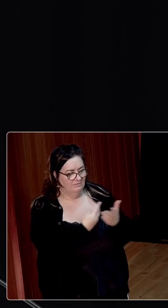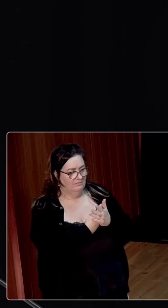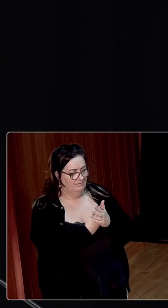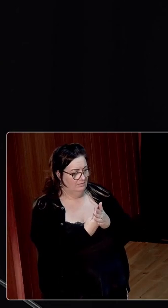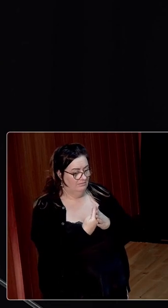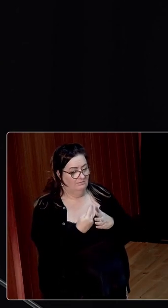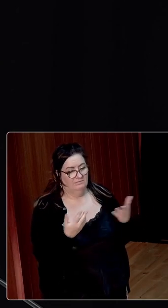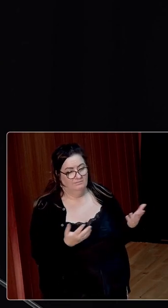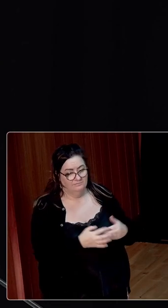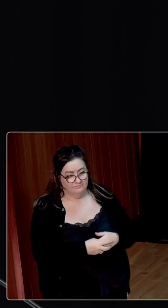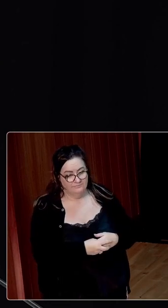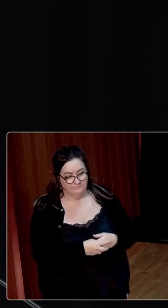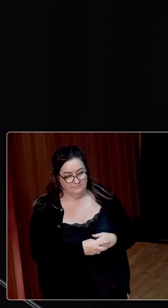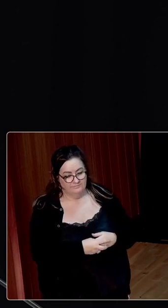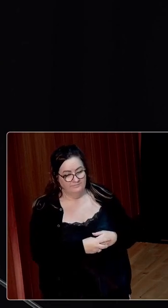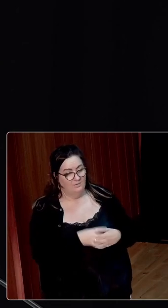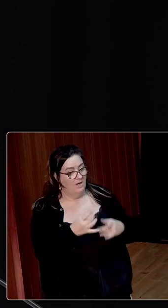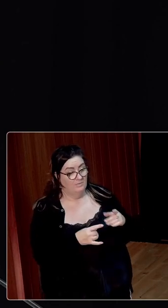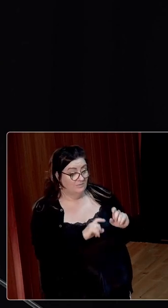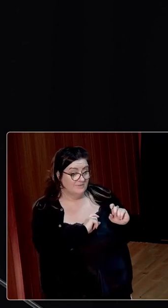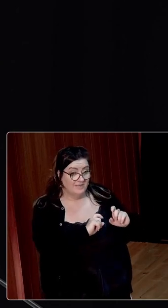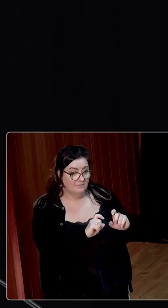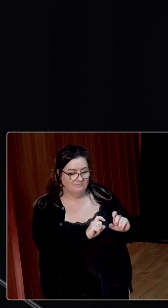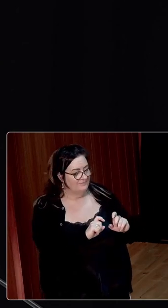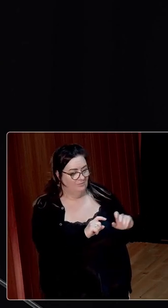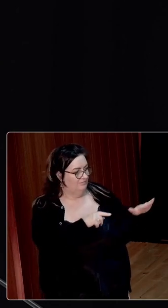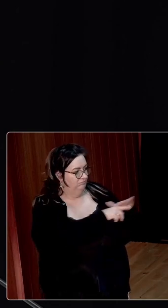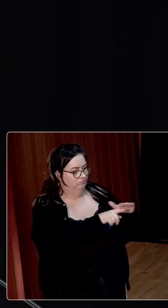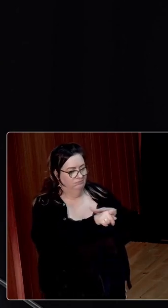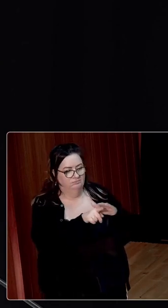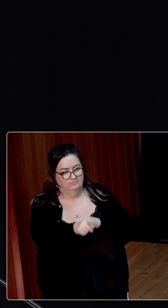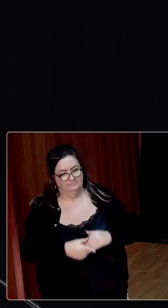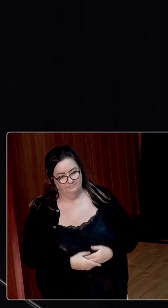stagnation in Ireland. And the result was not stability, it was exodus.